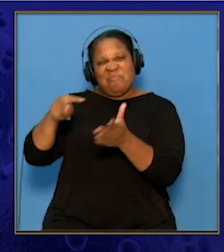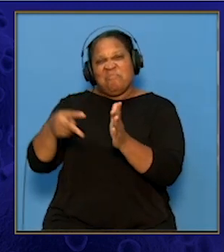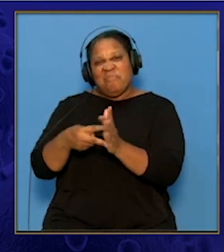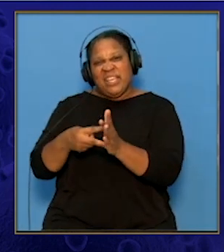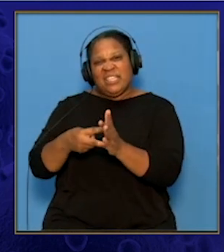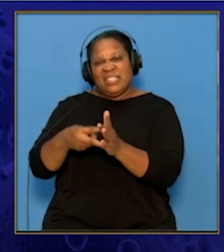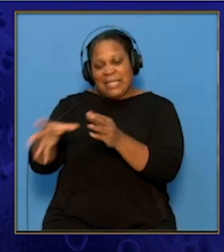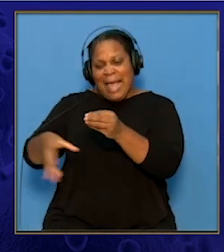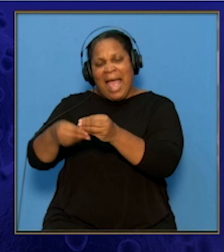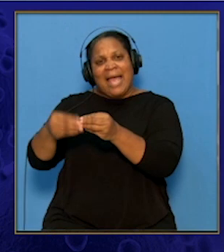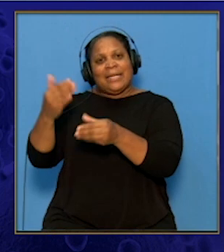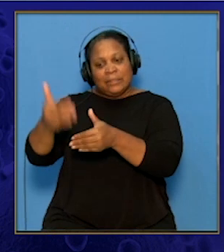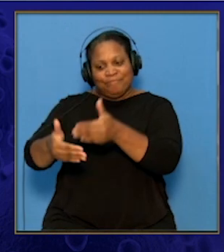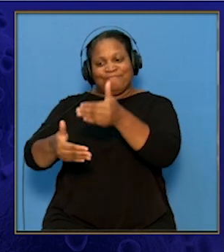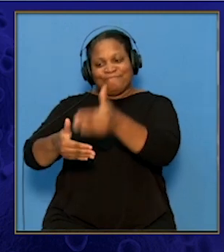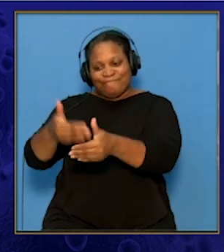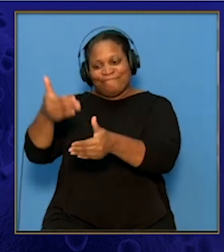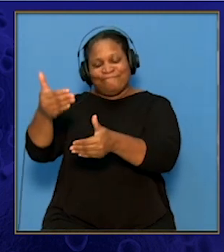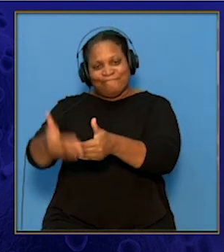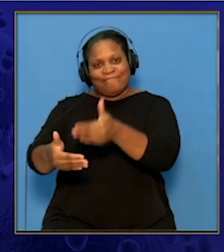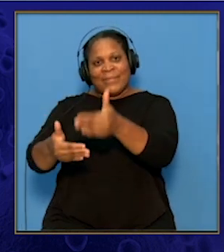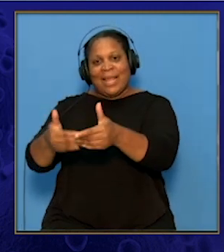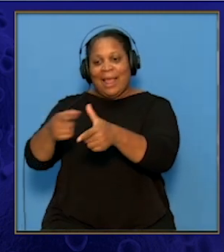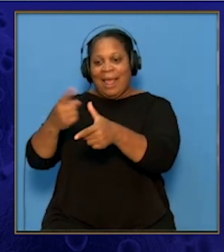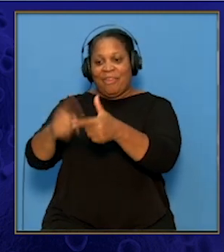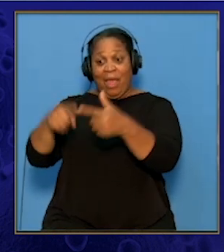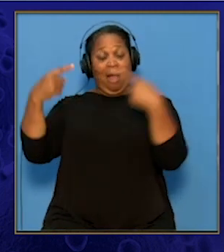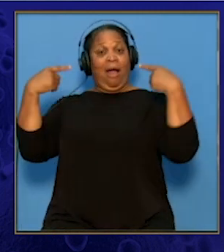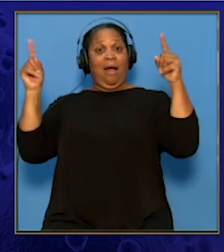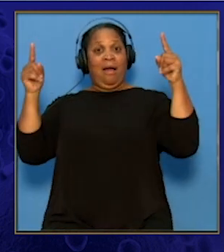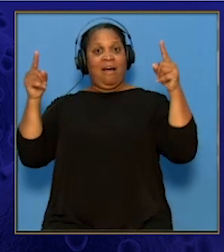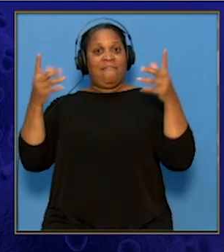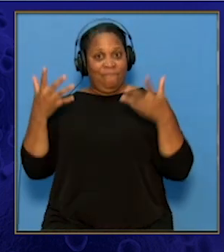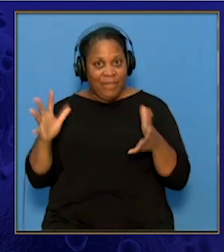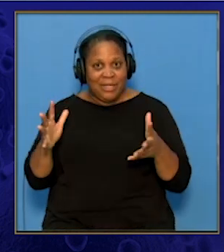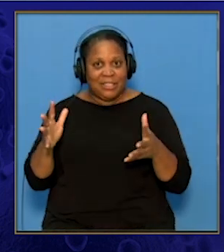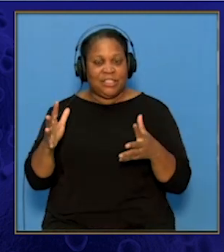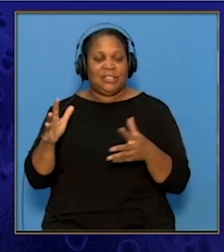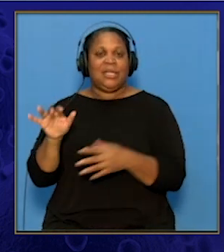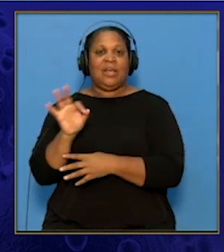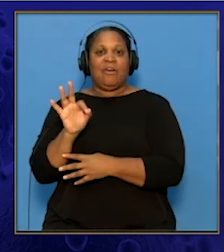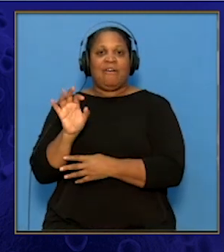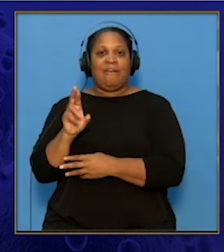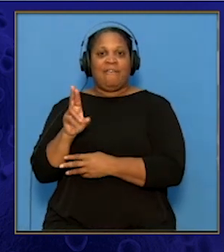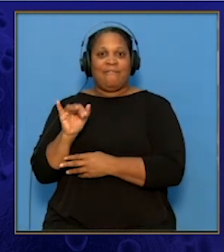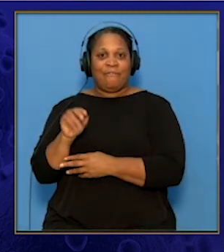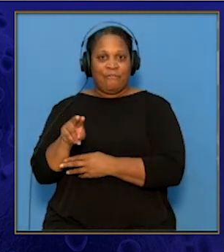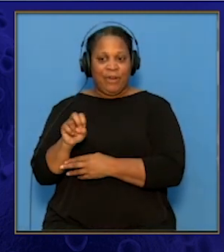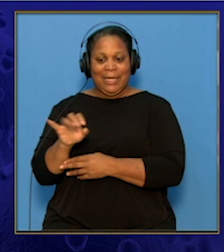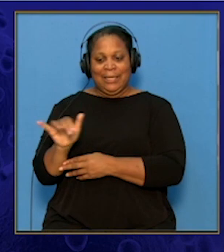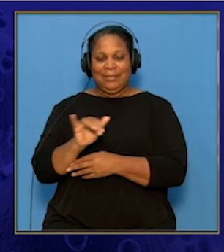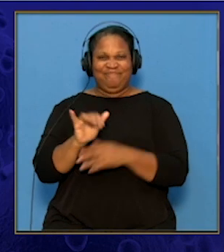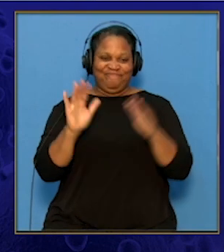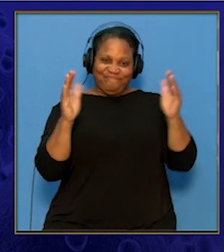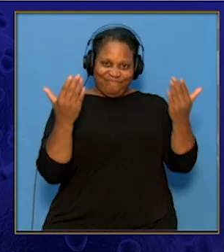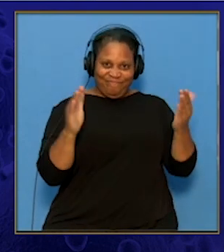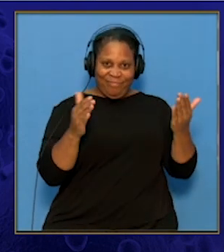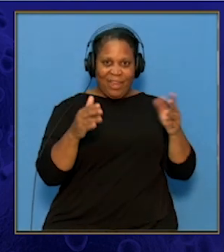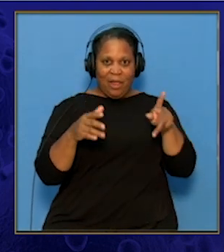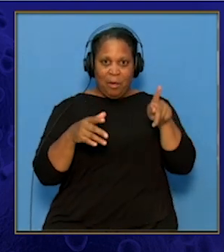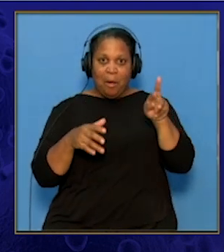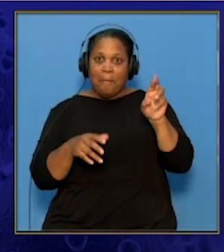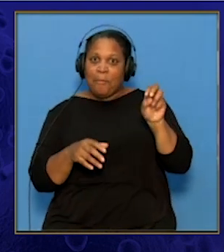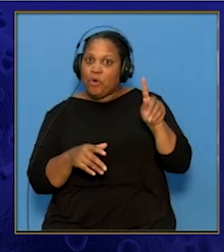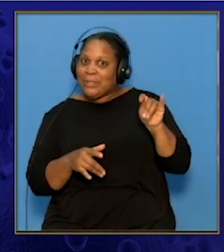and ultimately we have the finished product. The farine pie is like all of the proteins in our body, which are the final